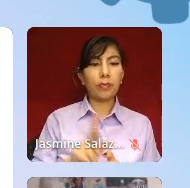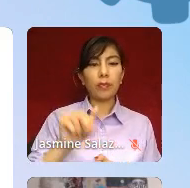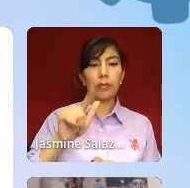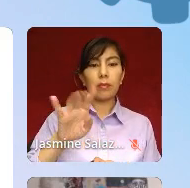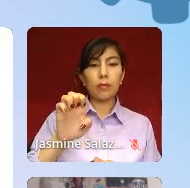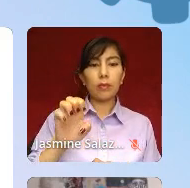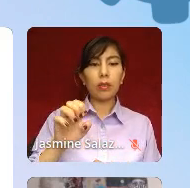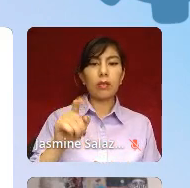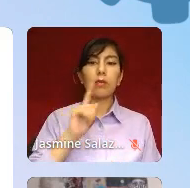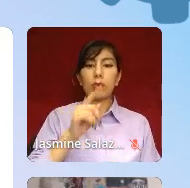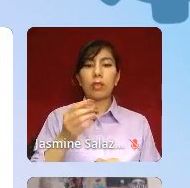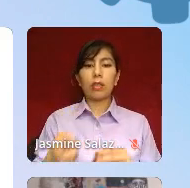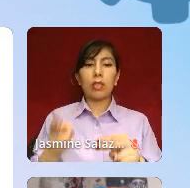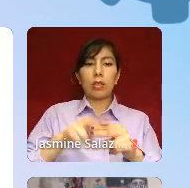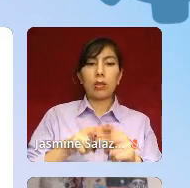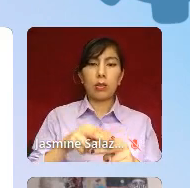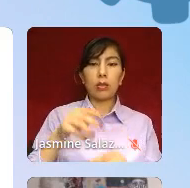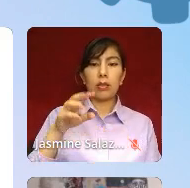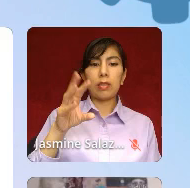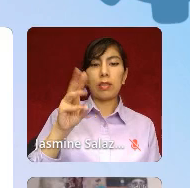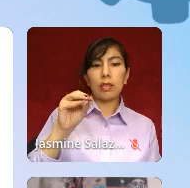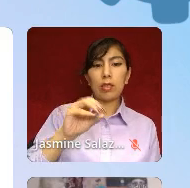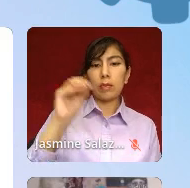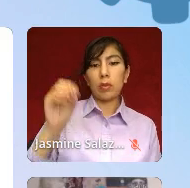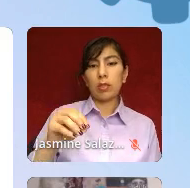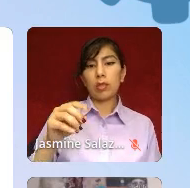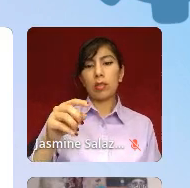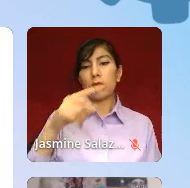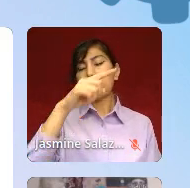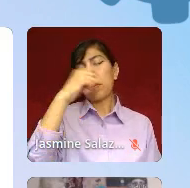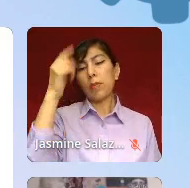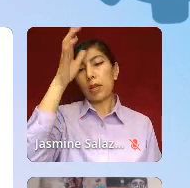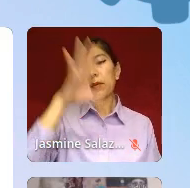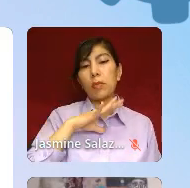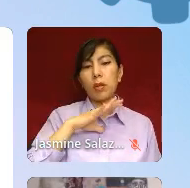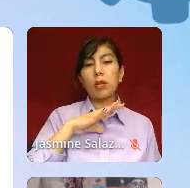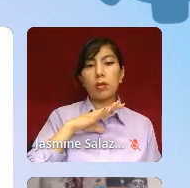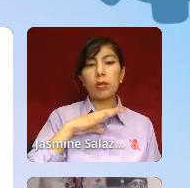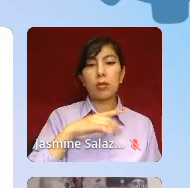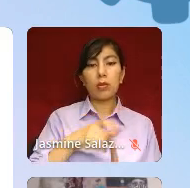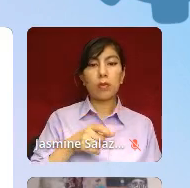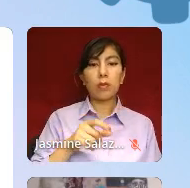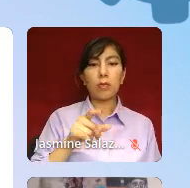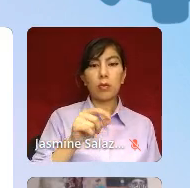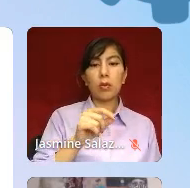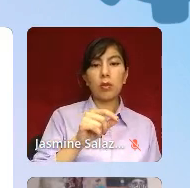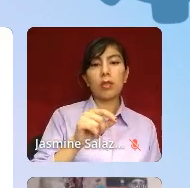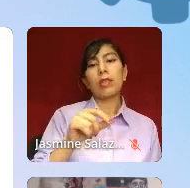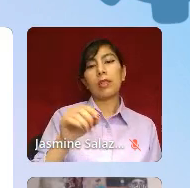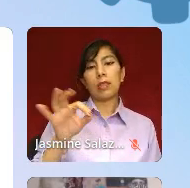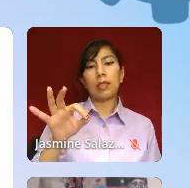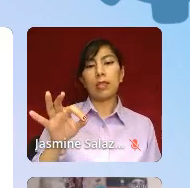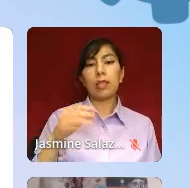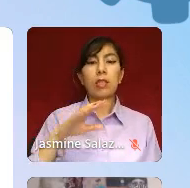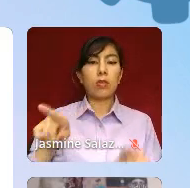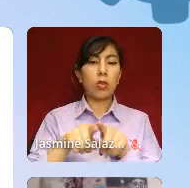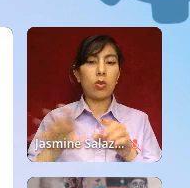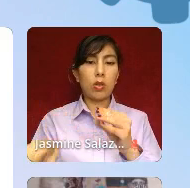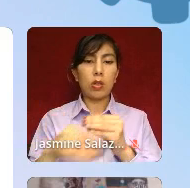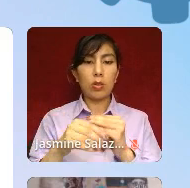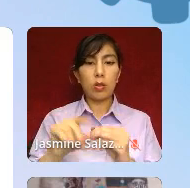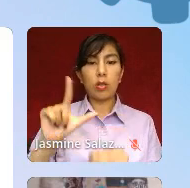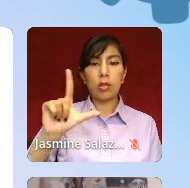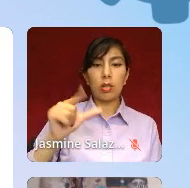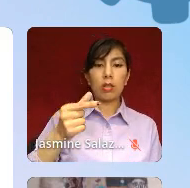60% for Black males who are 10 to 19. And also, I want to bring in the LGBTQ plus community in as well.